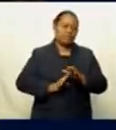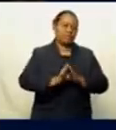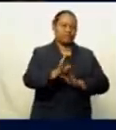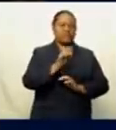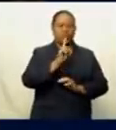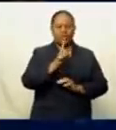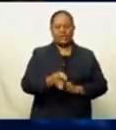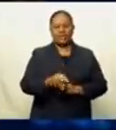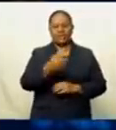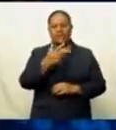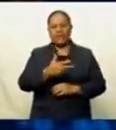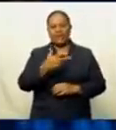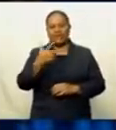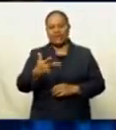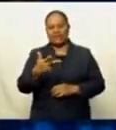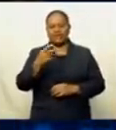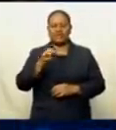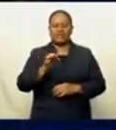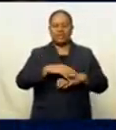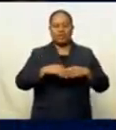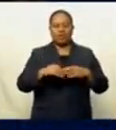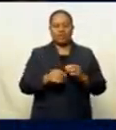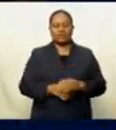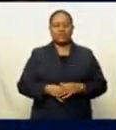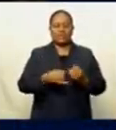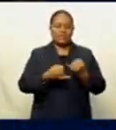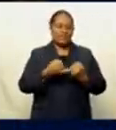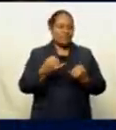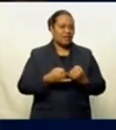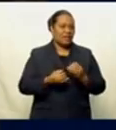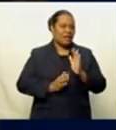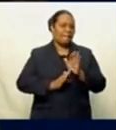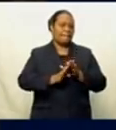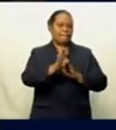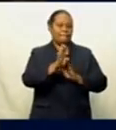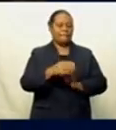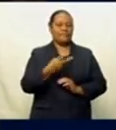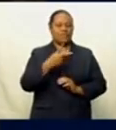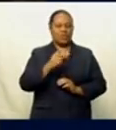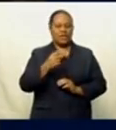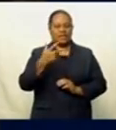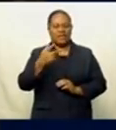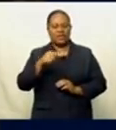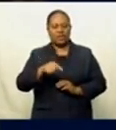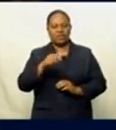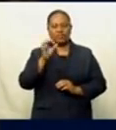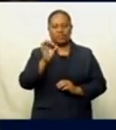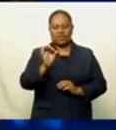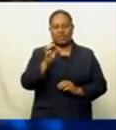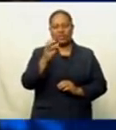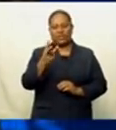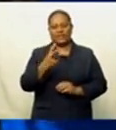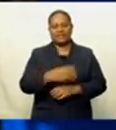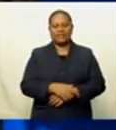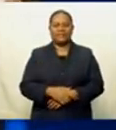,908 per ounce, and silver was also up by $2,803 per ounce.